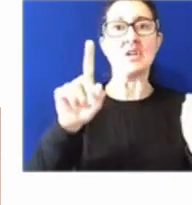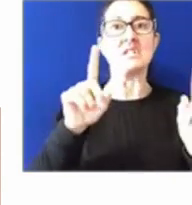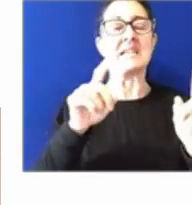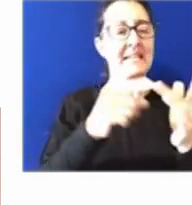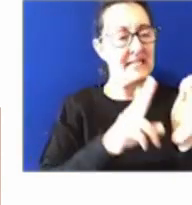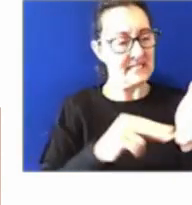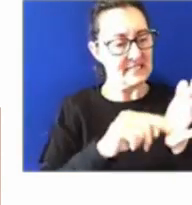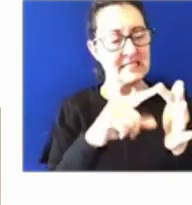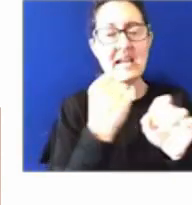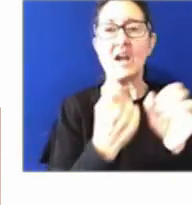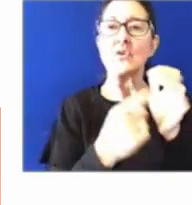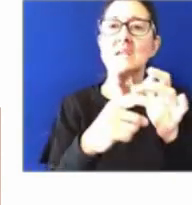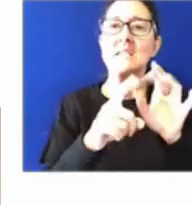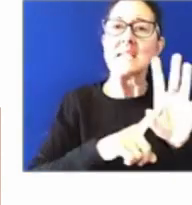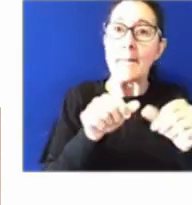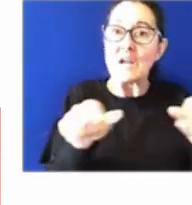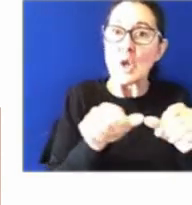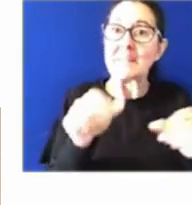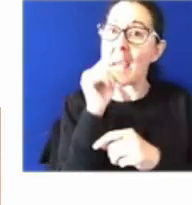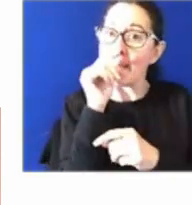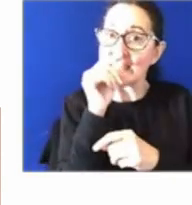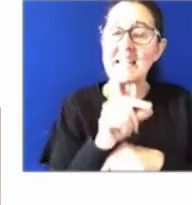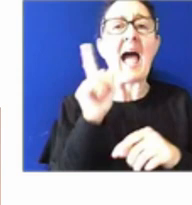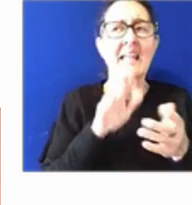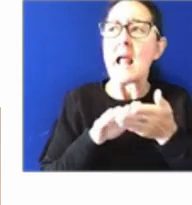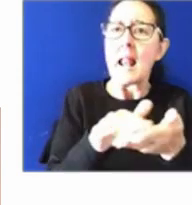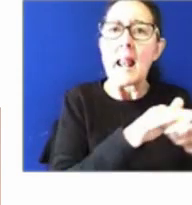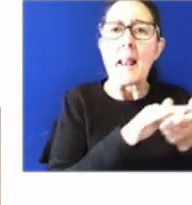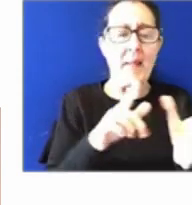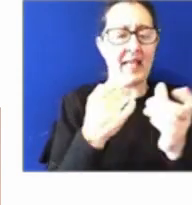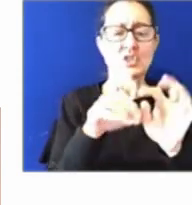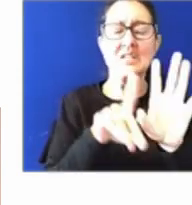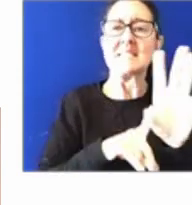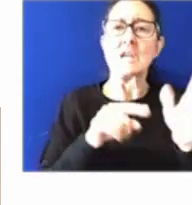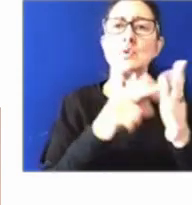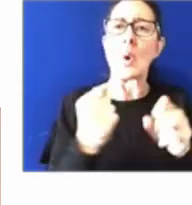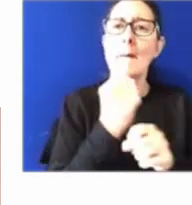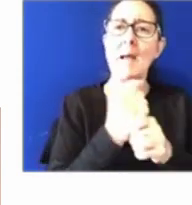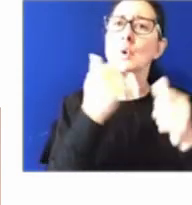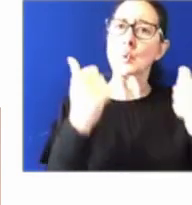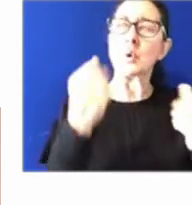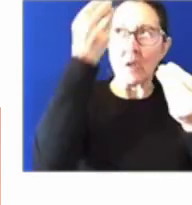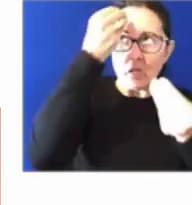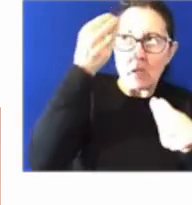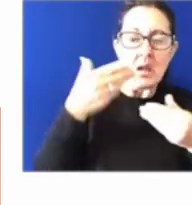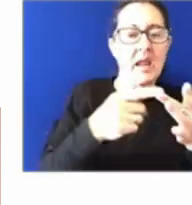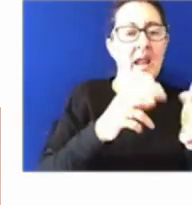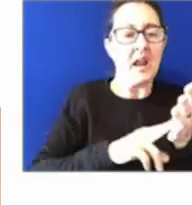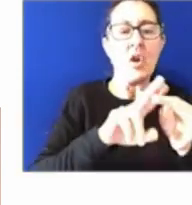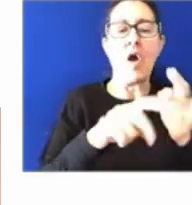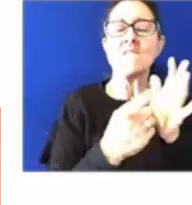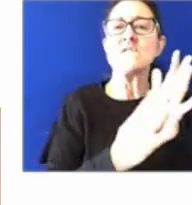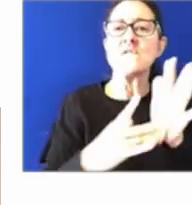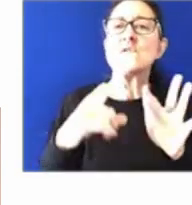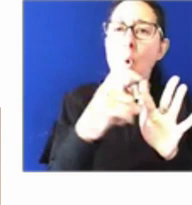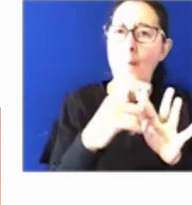And to help agencies make informed decisions on where to focus effort. Integrity just means